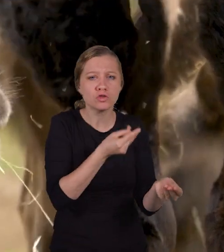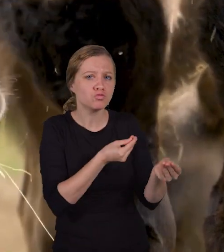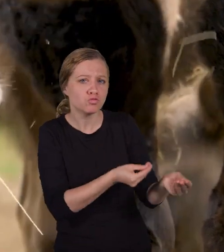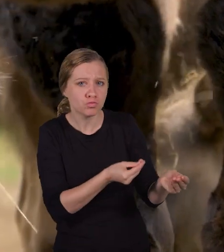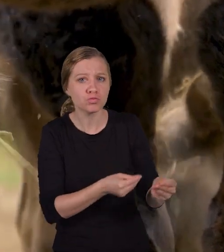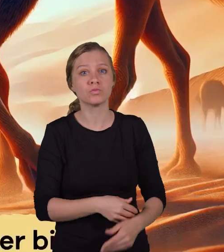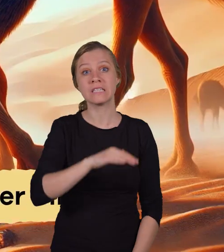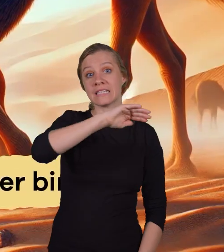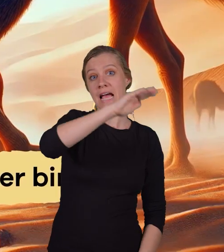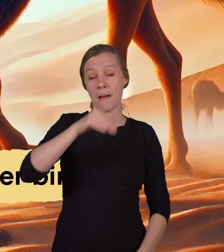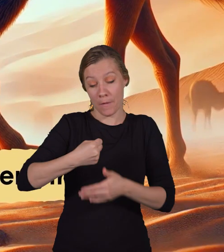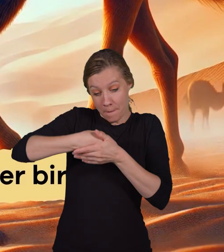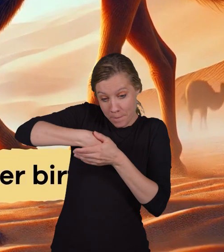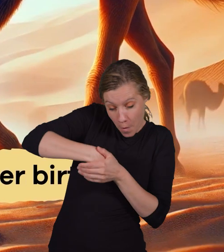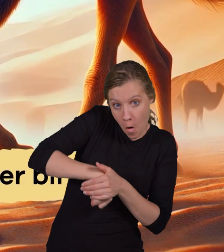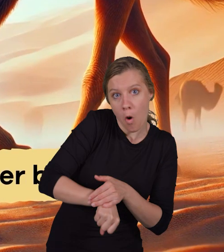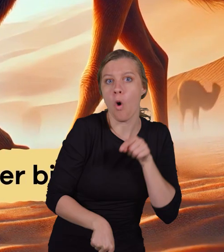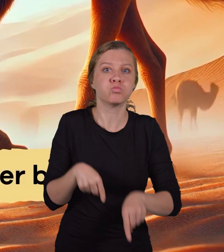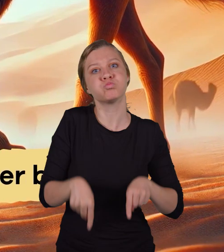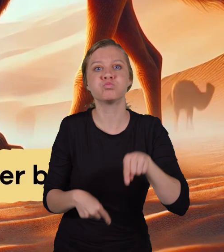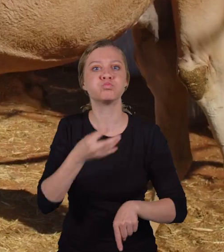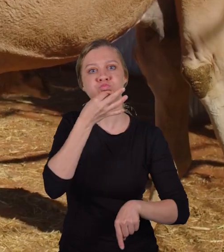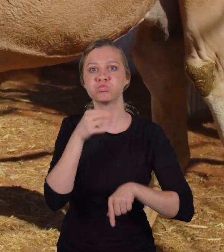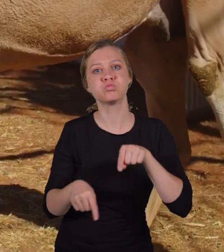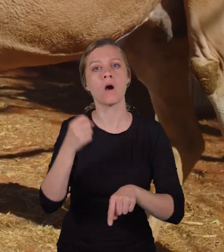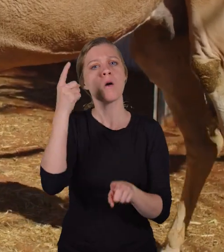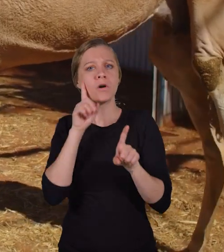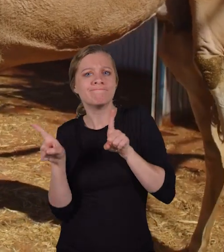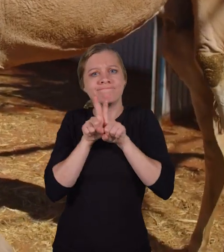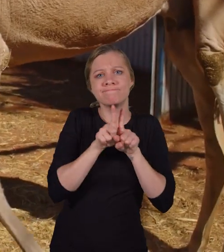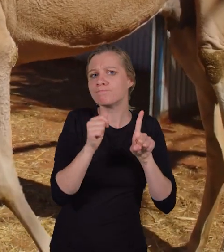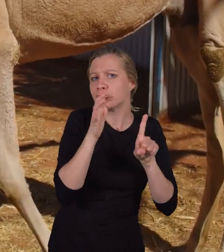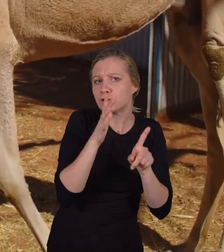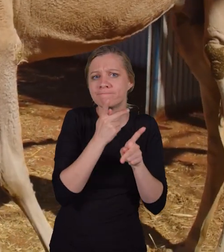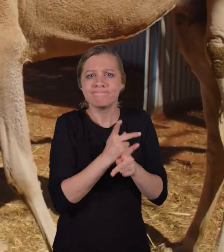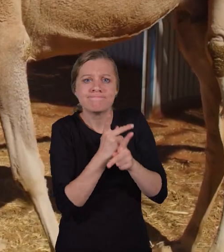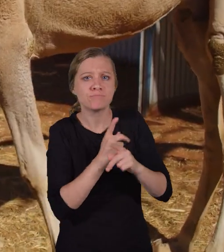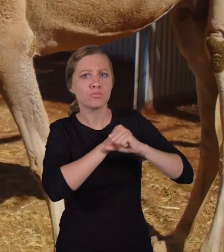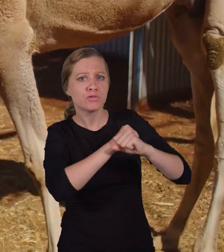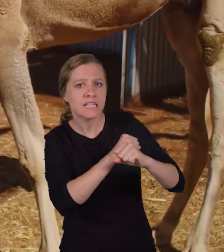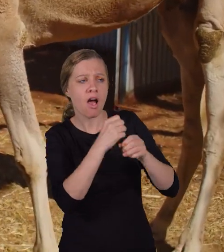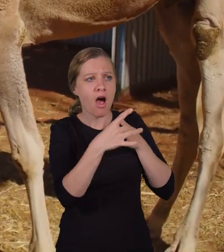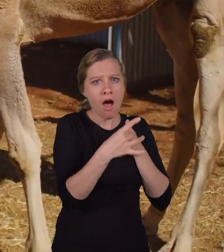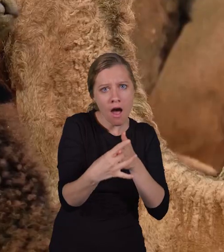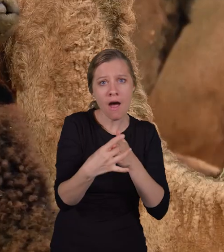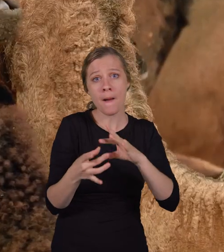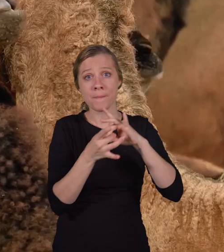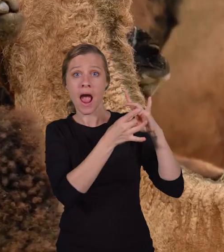nutrients. Calves can walk shortly after birth, but stay close to their mothers for protection and guidance.